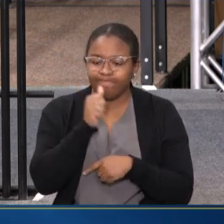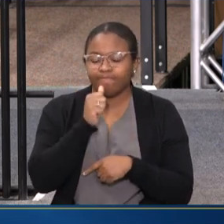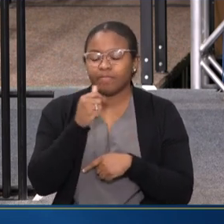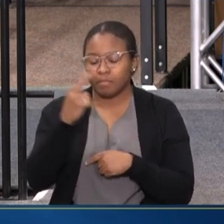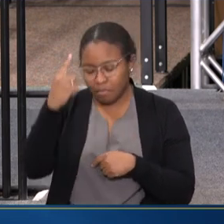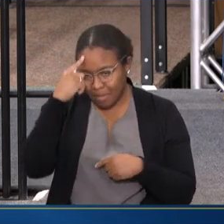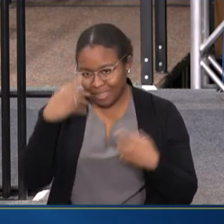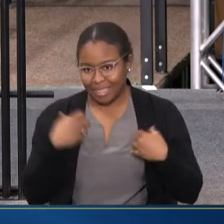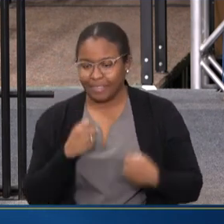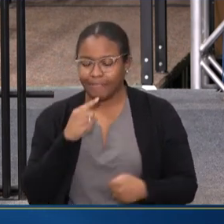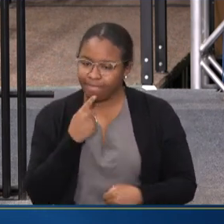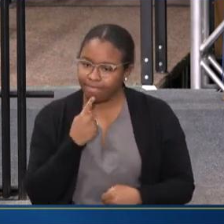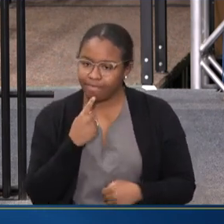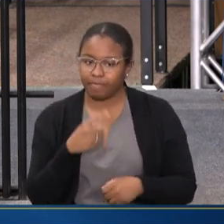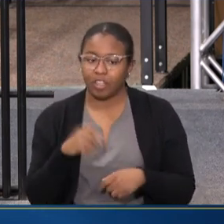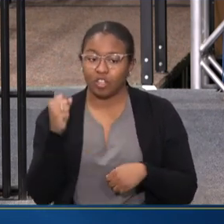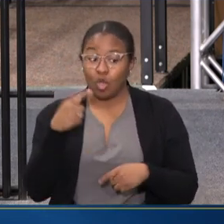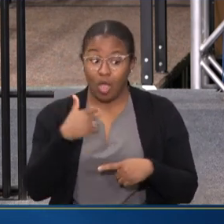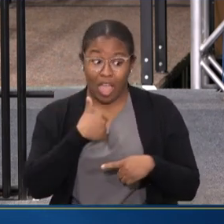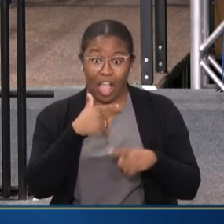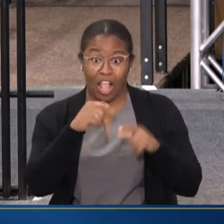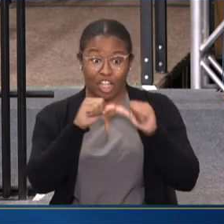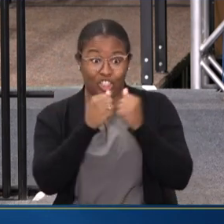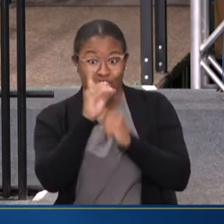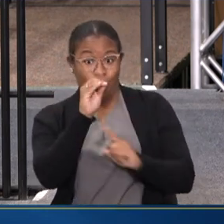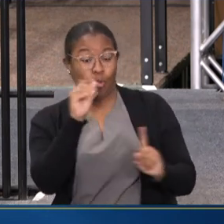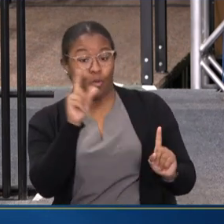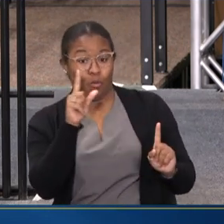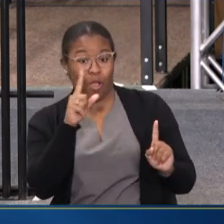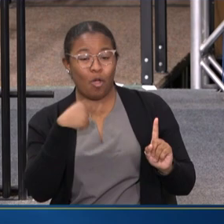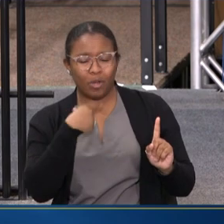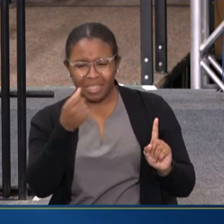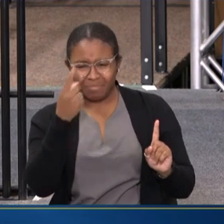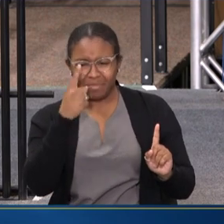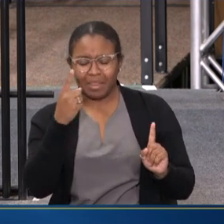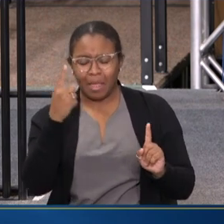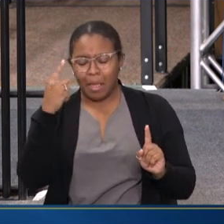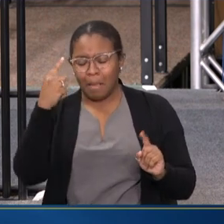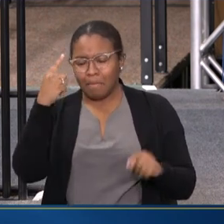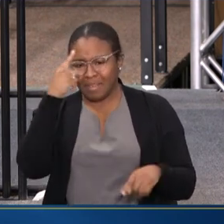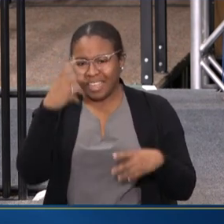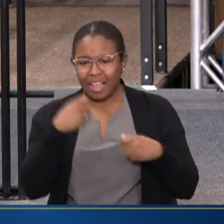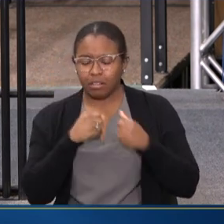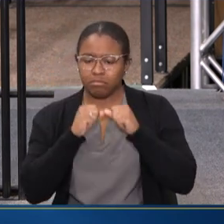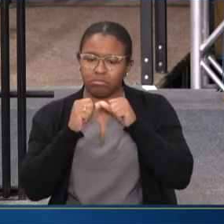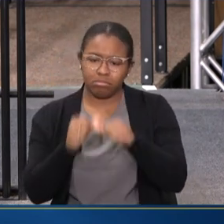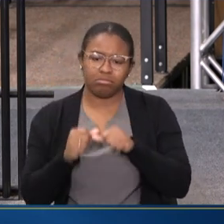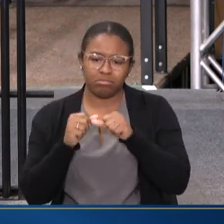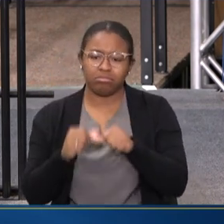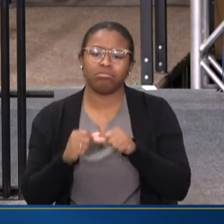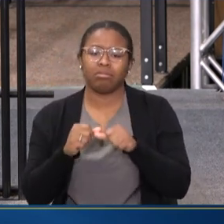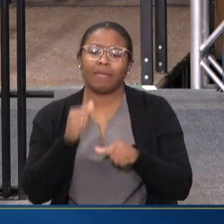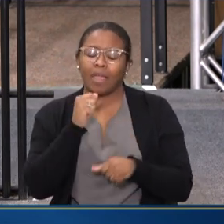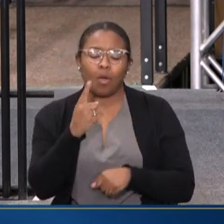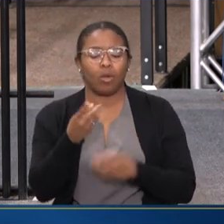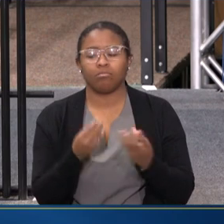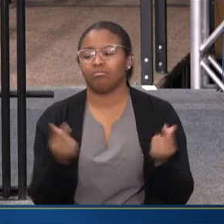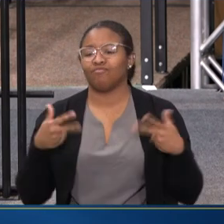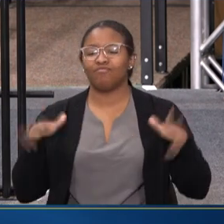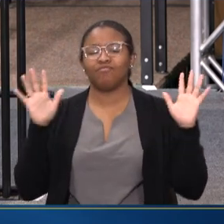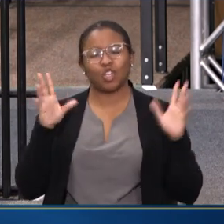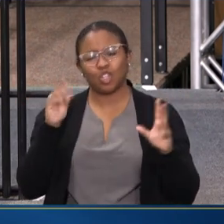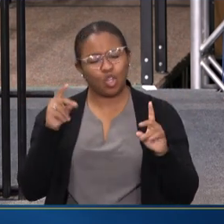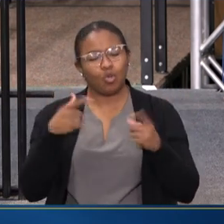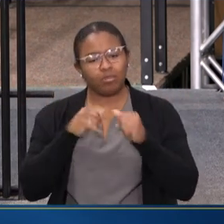UNDERSTAND IN OUR AGENCY AND THROUGHOUT DOL THAT MENTAL HEALTH IS A CONTINUUM, AND WE WANT TO ENSURE THAT EMPLOYMENT IS NOT